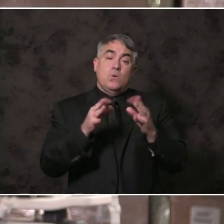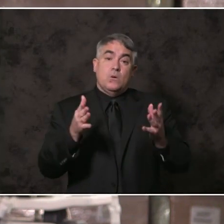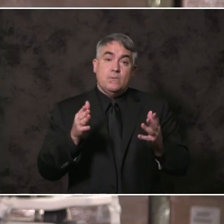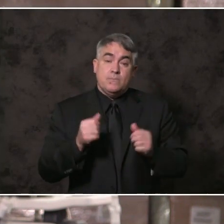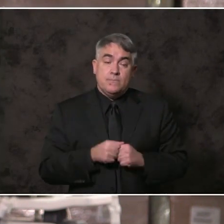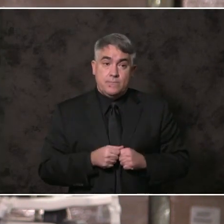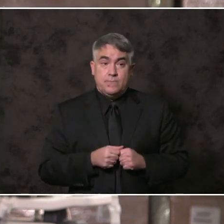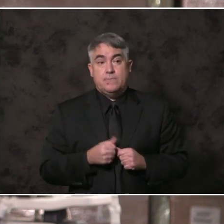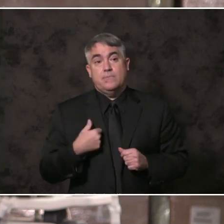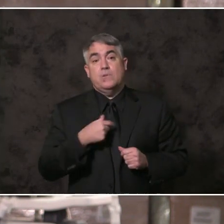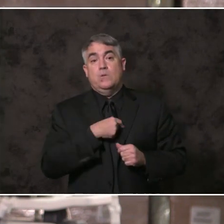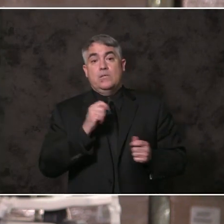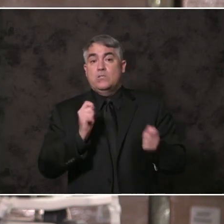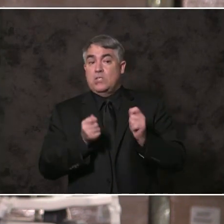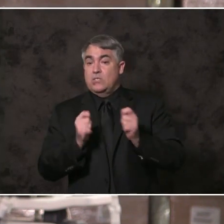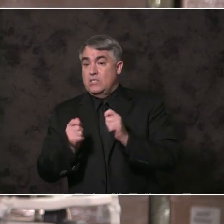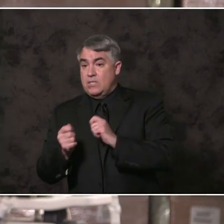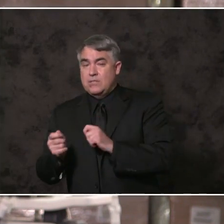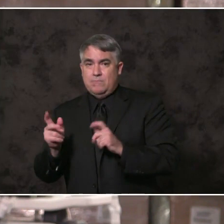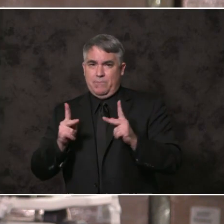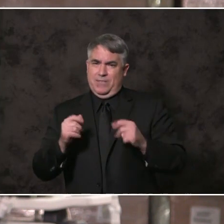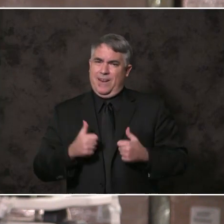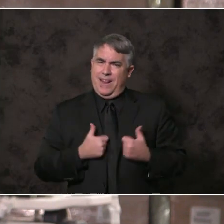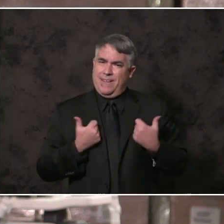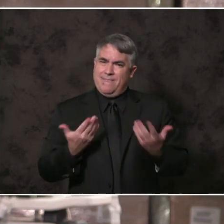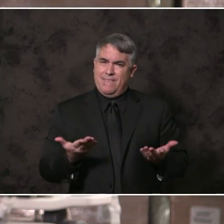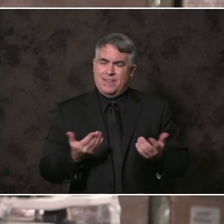transform lives in unprecedented ways.